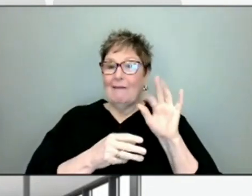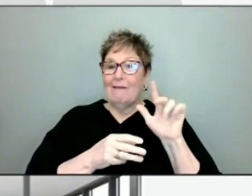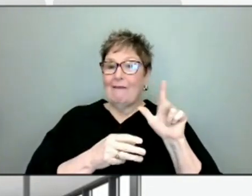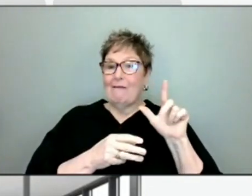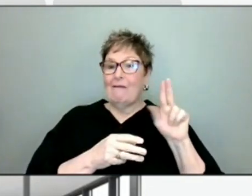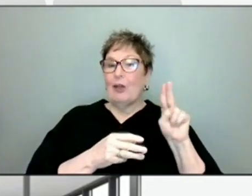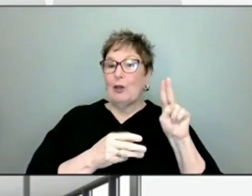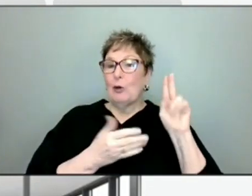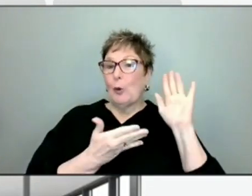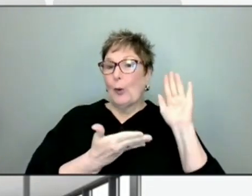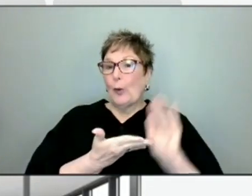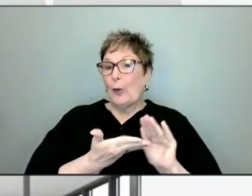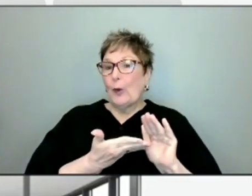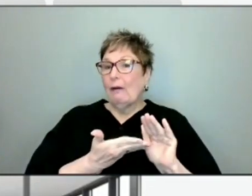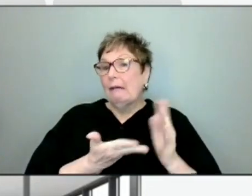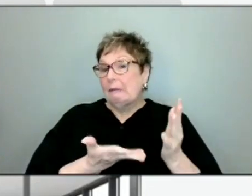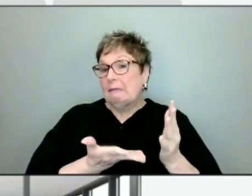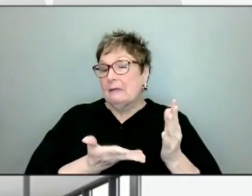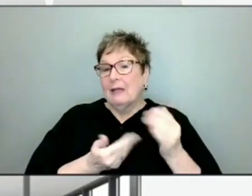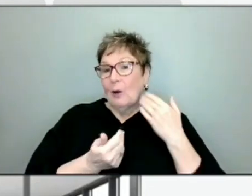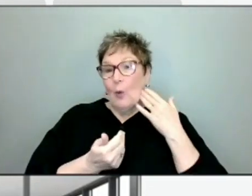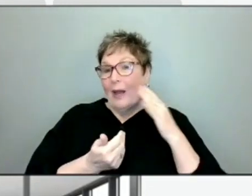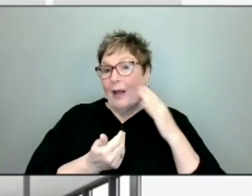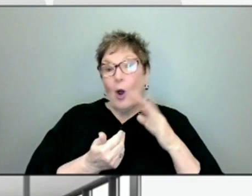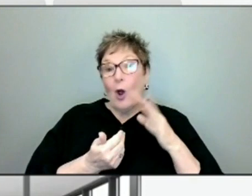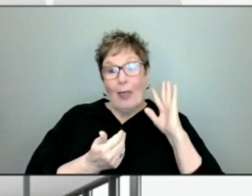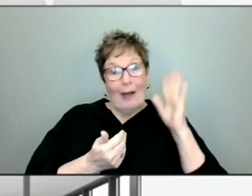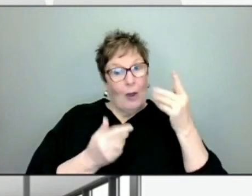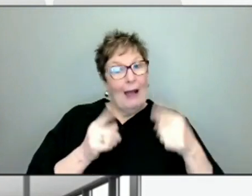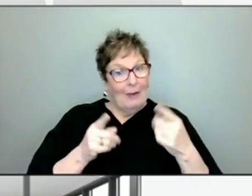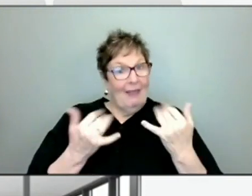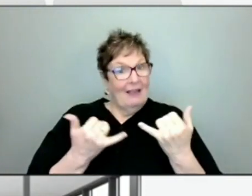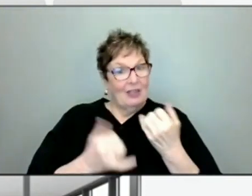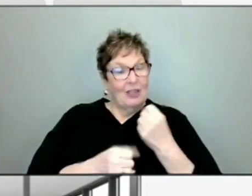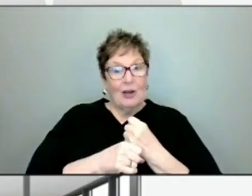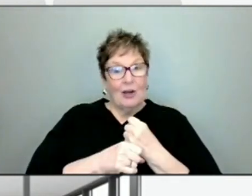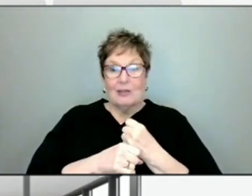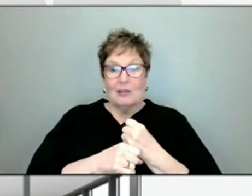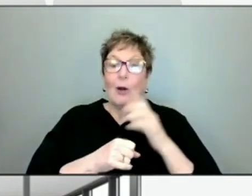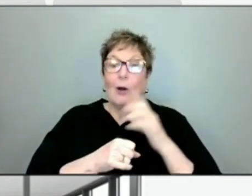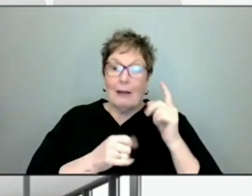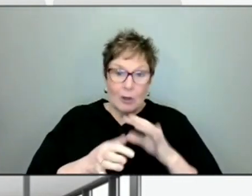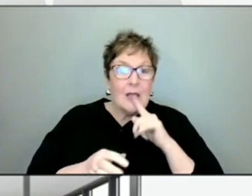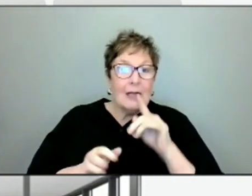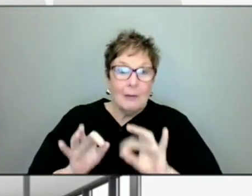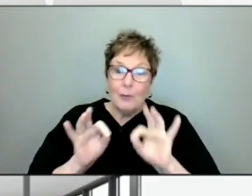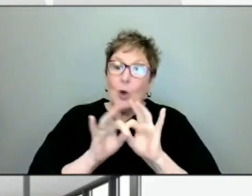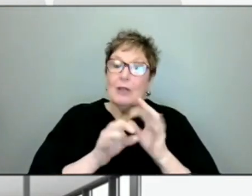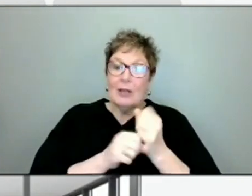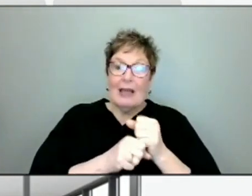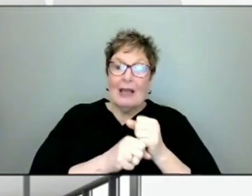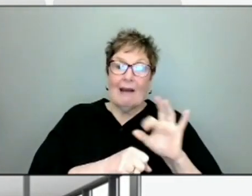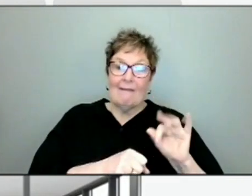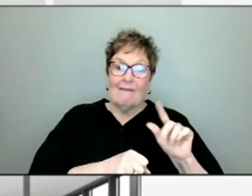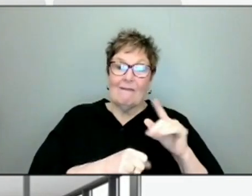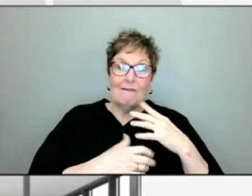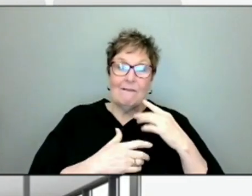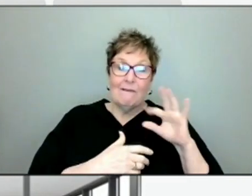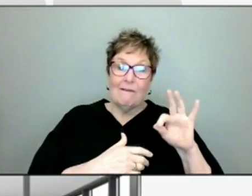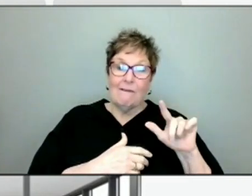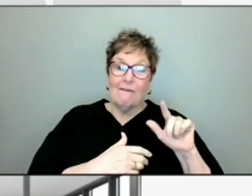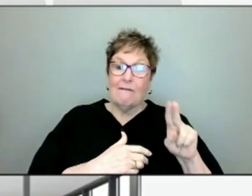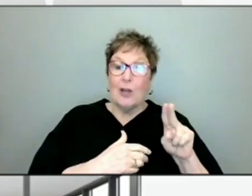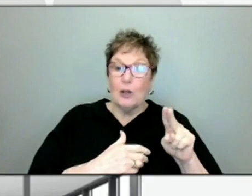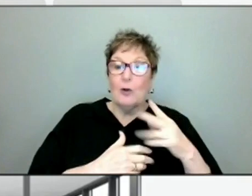than we normally have. We're not sure that's going to be the case this year. So flu vaccines are important. People need to be getting those as